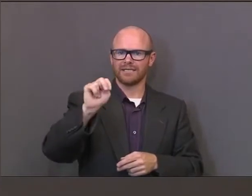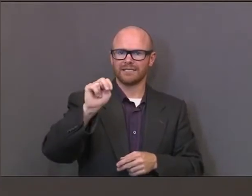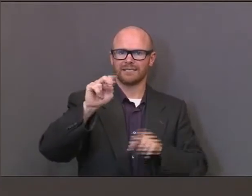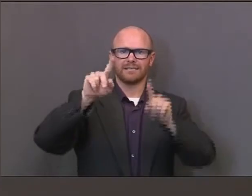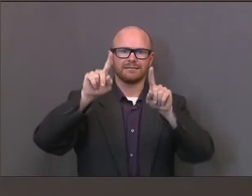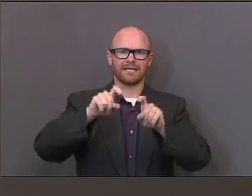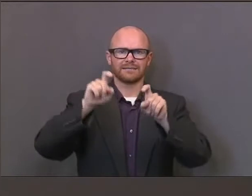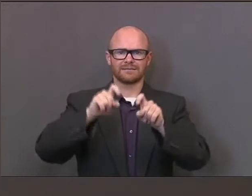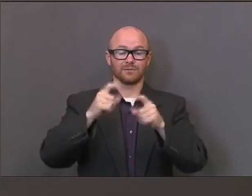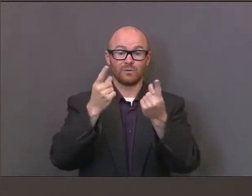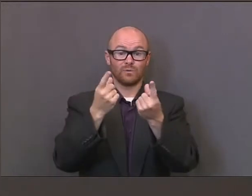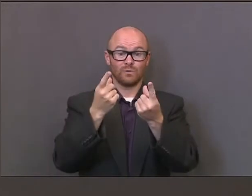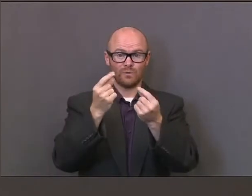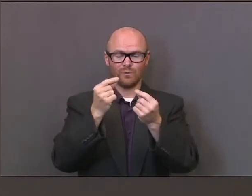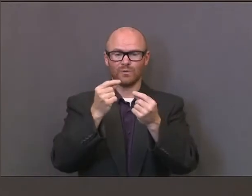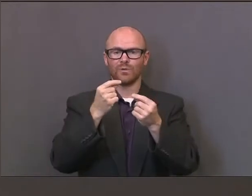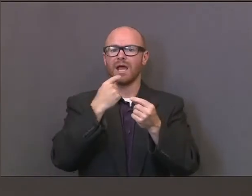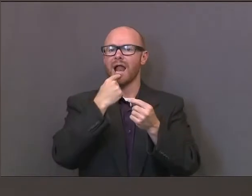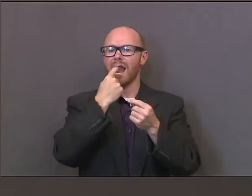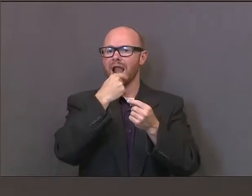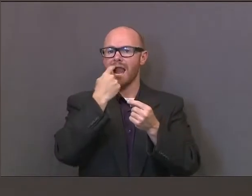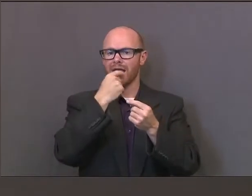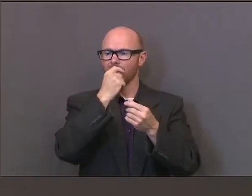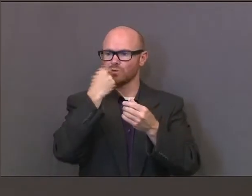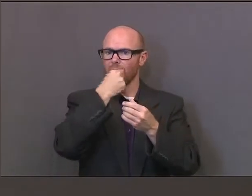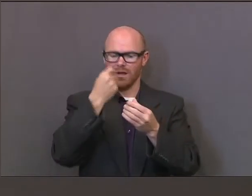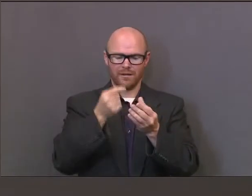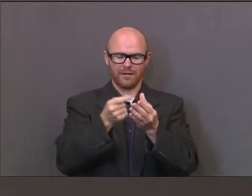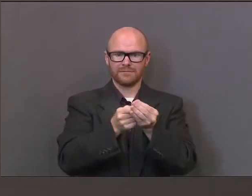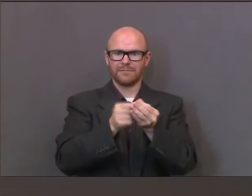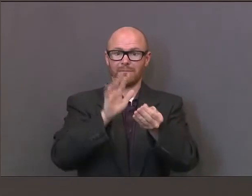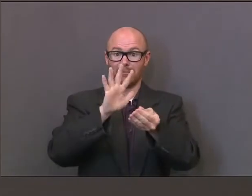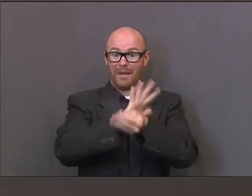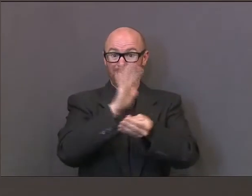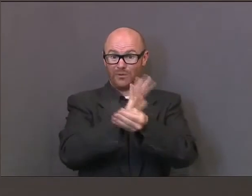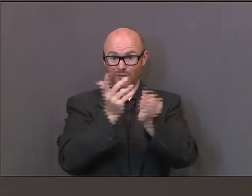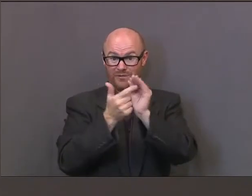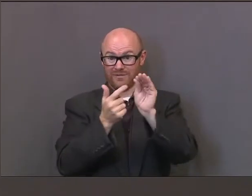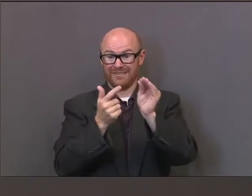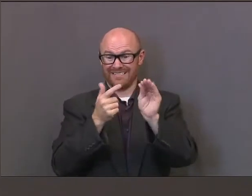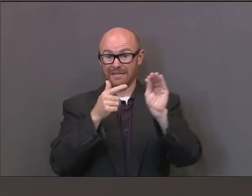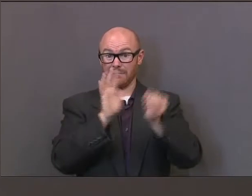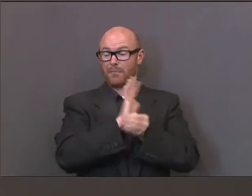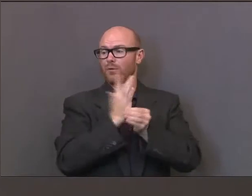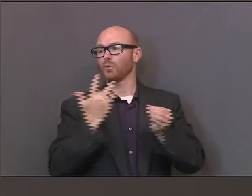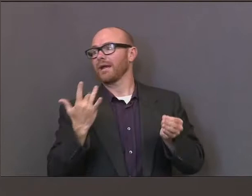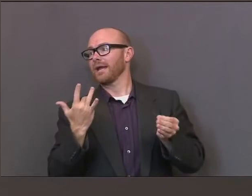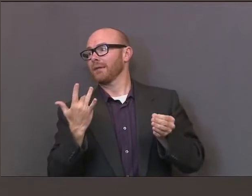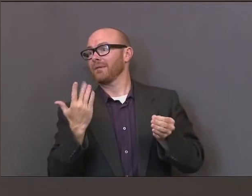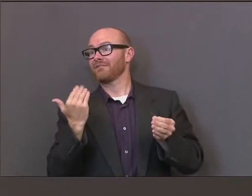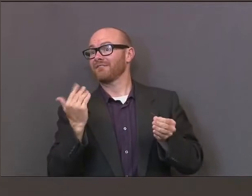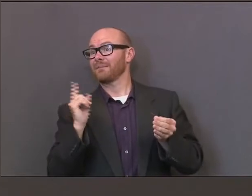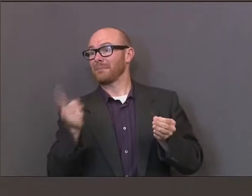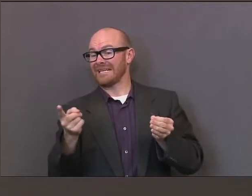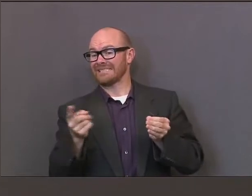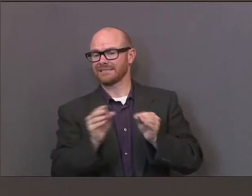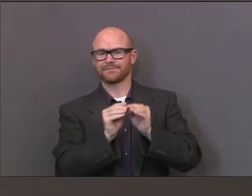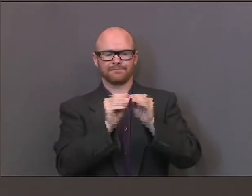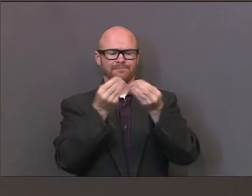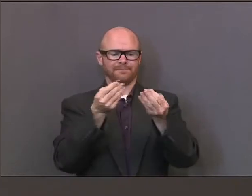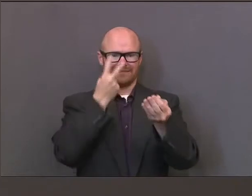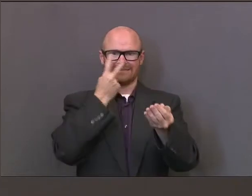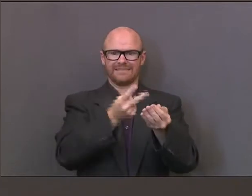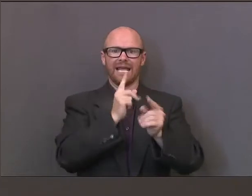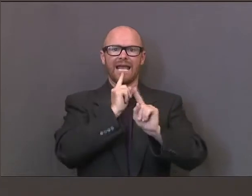swab and you put it on a piece of paper, and they're quicker. You can have the results in 15 minutes. So an opportunity for us, in fact, to enhance our